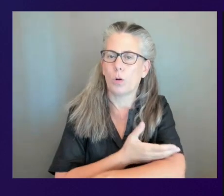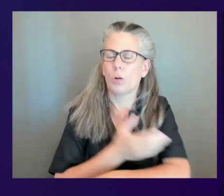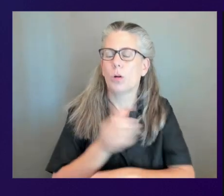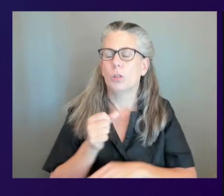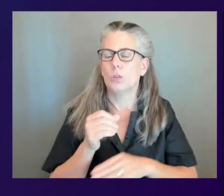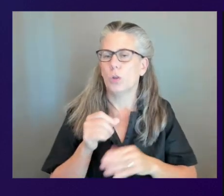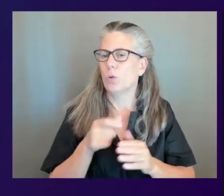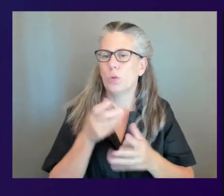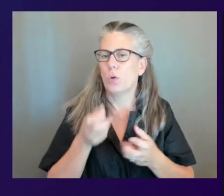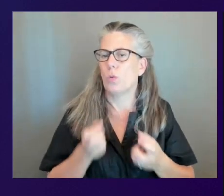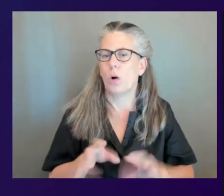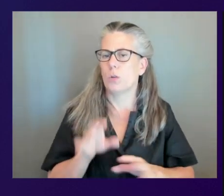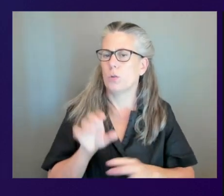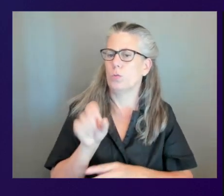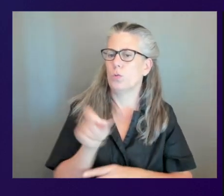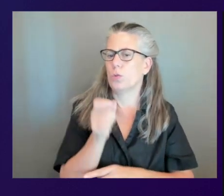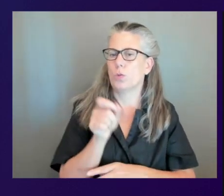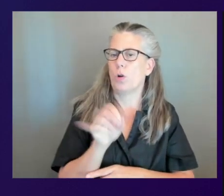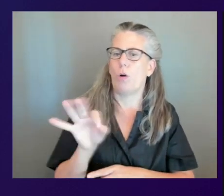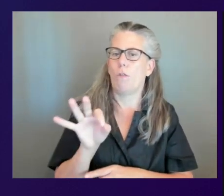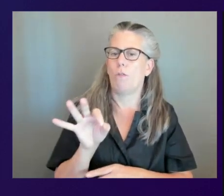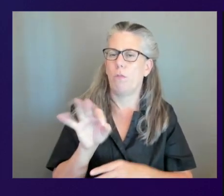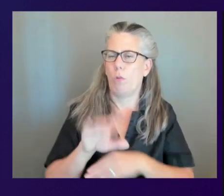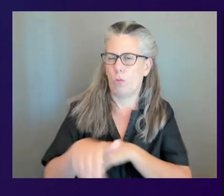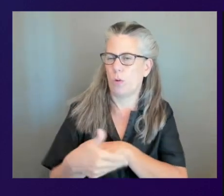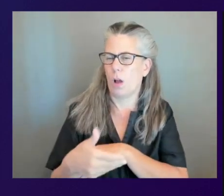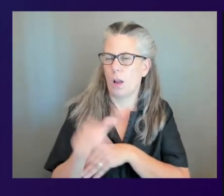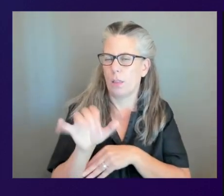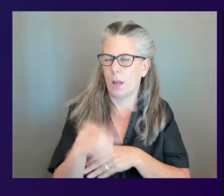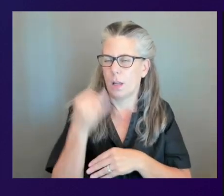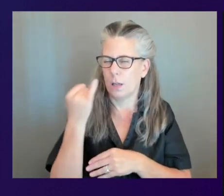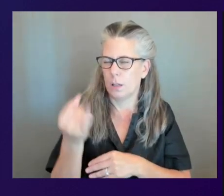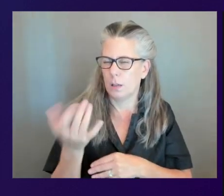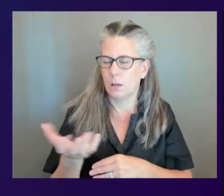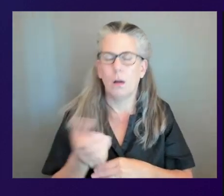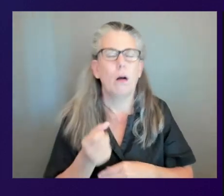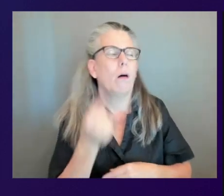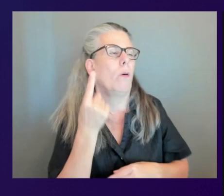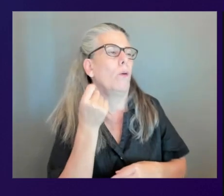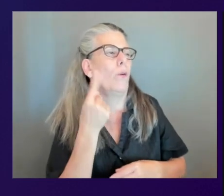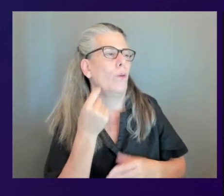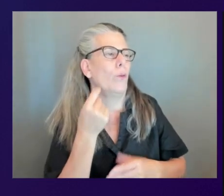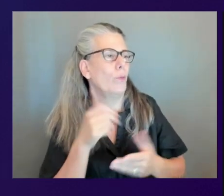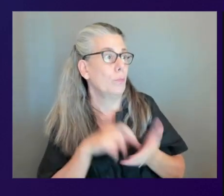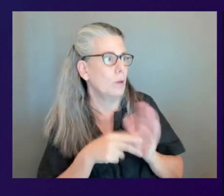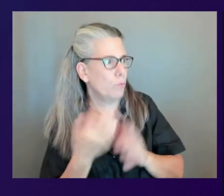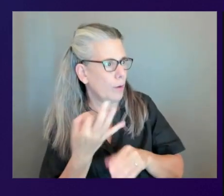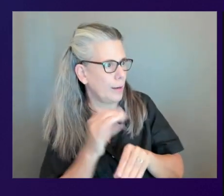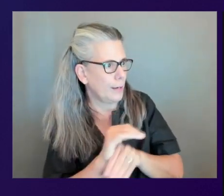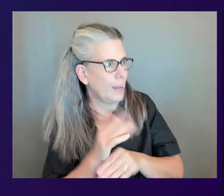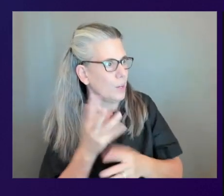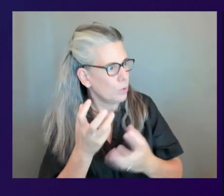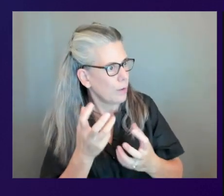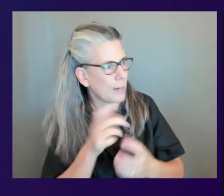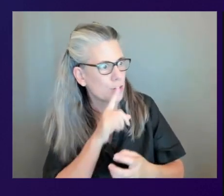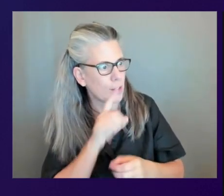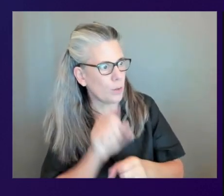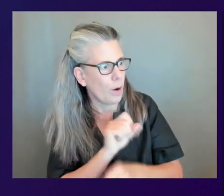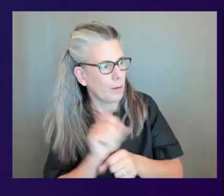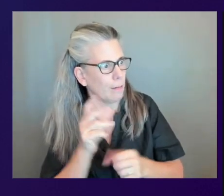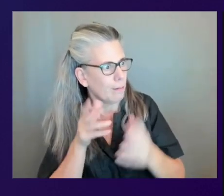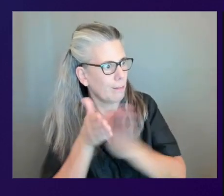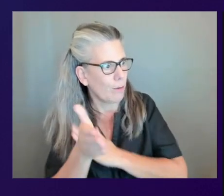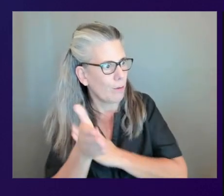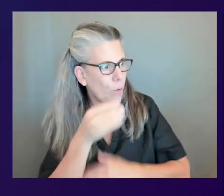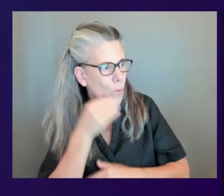you run your work on a friday night and go home i see what's happening all right